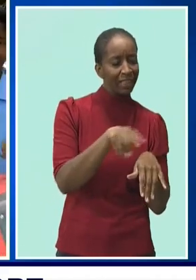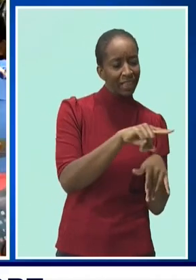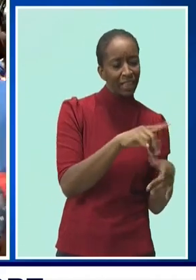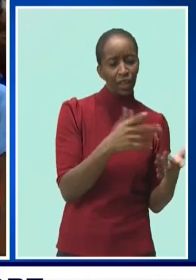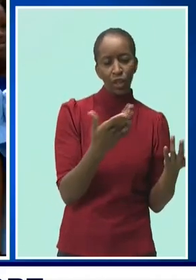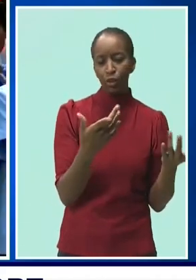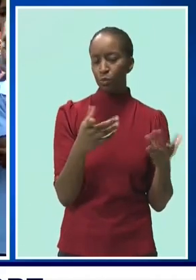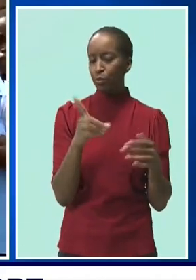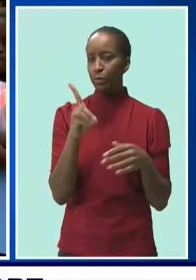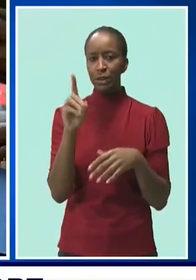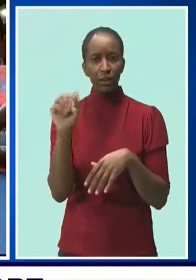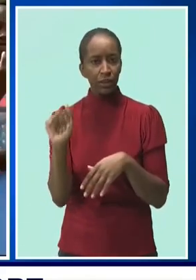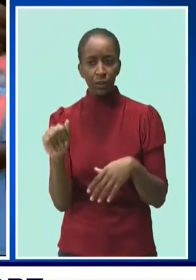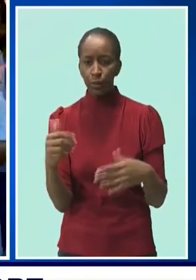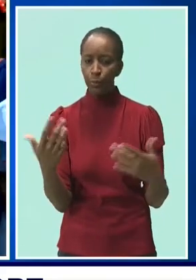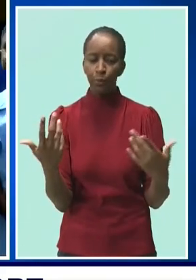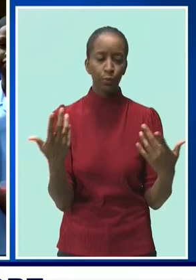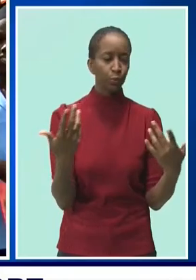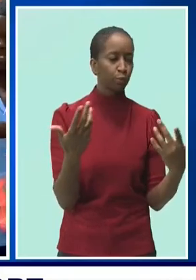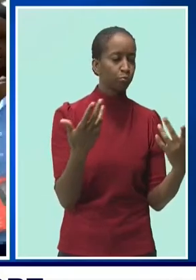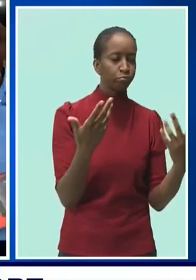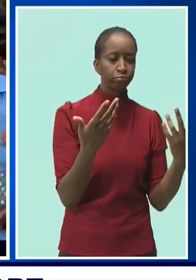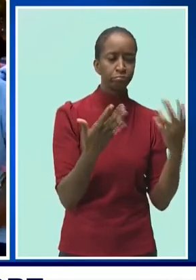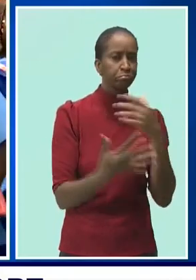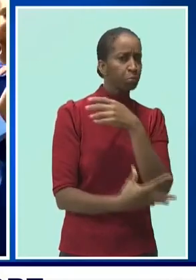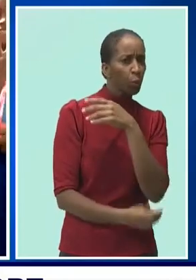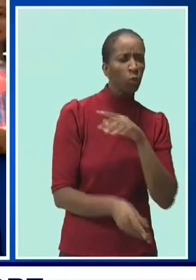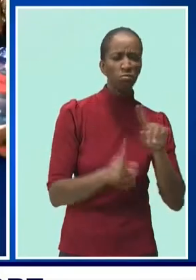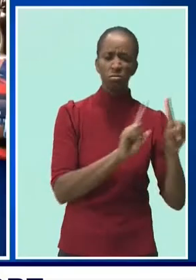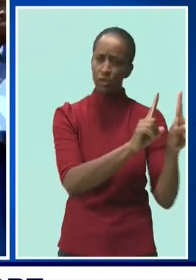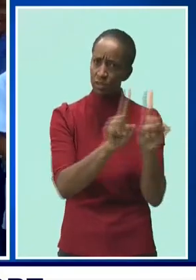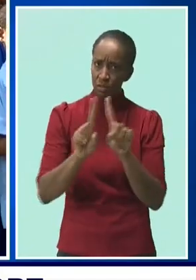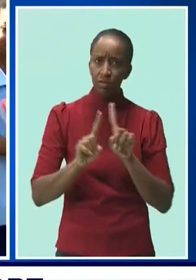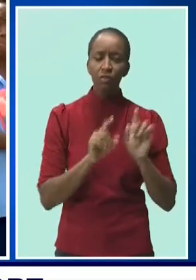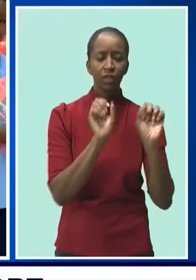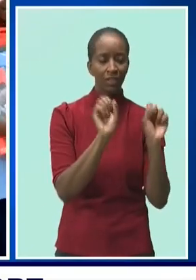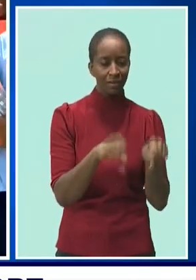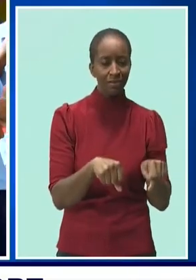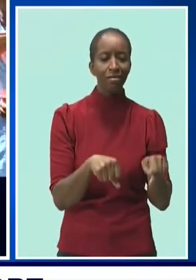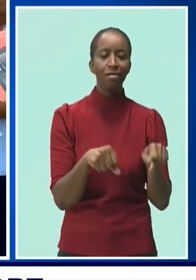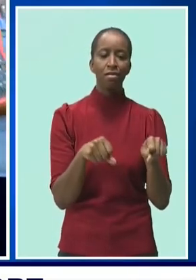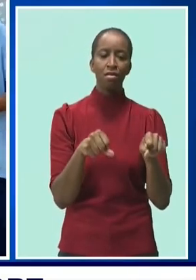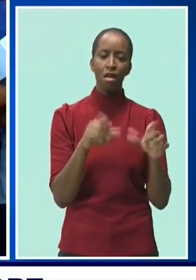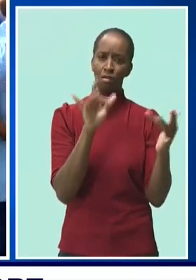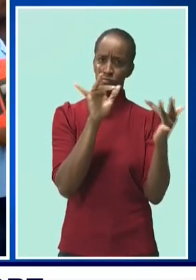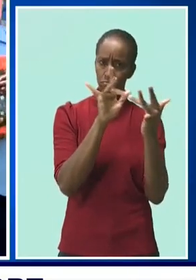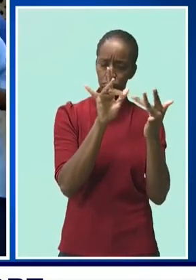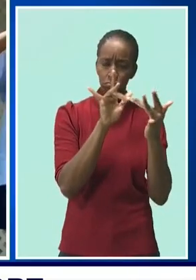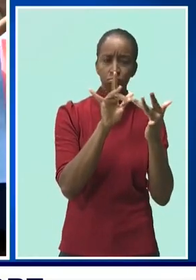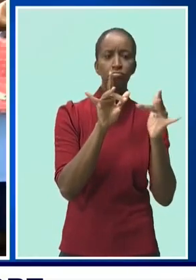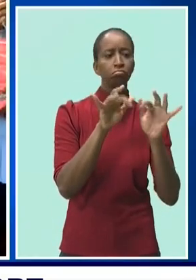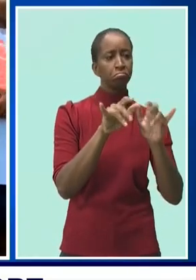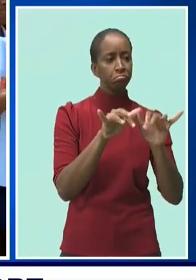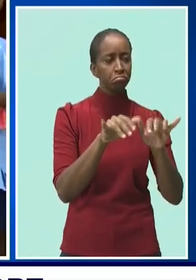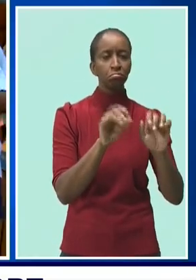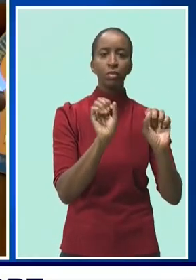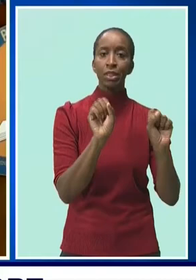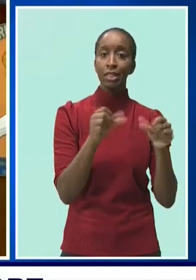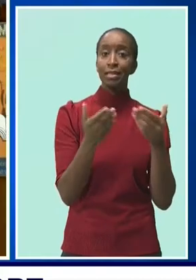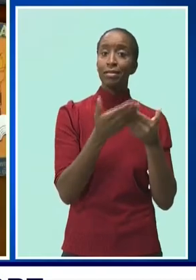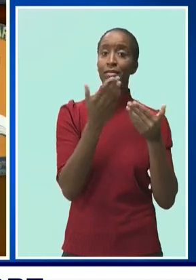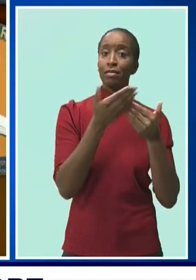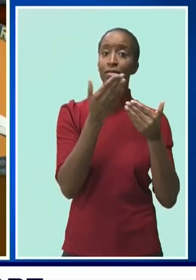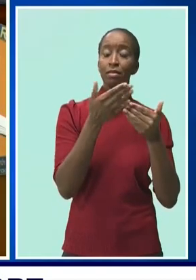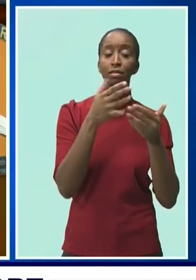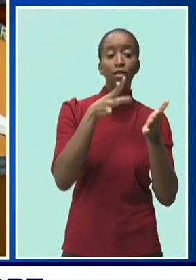With this, more underserved children will have equal access to online learning and SMEs the capacity